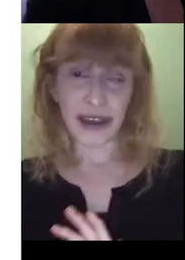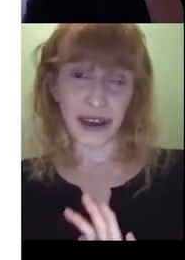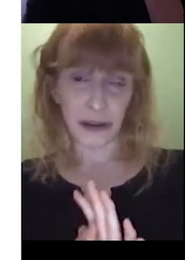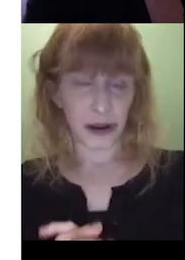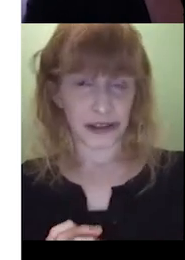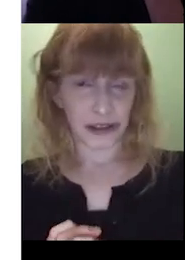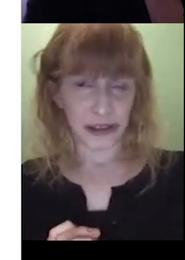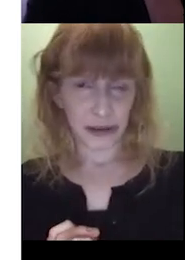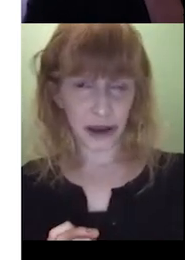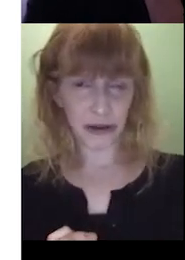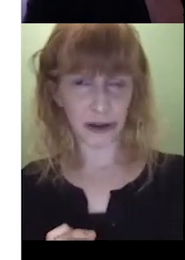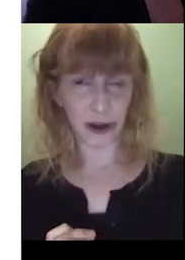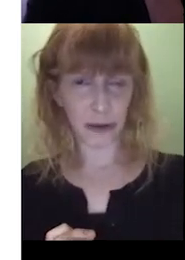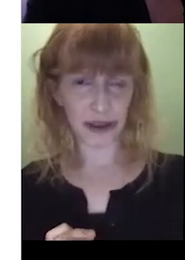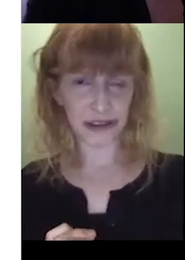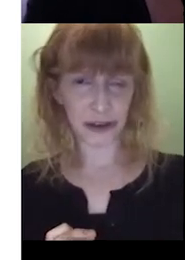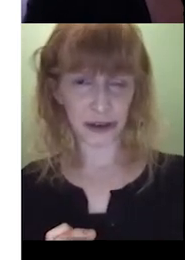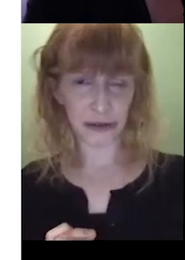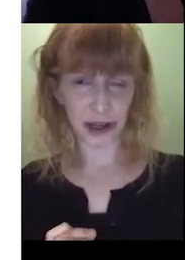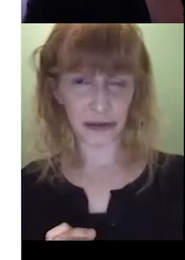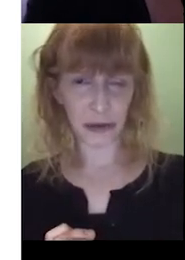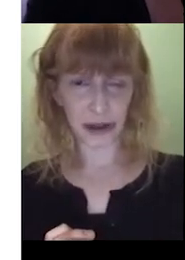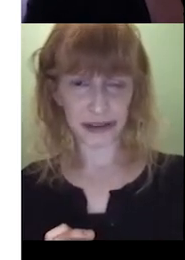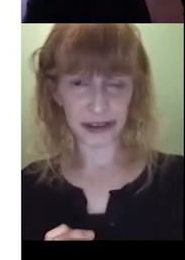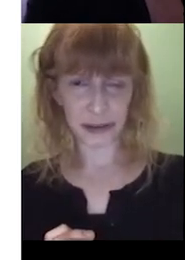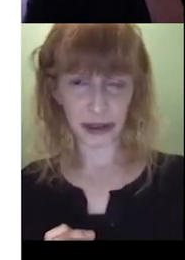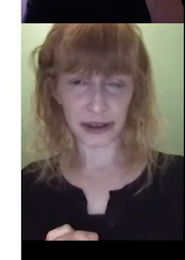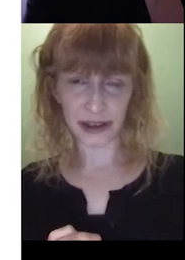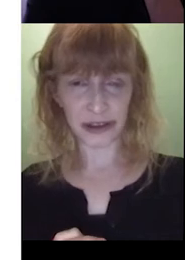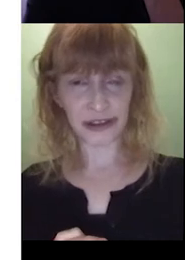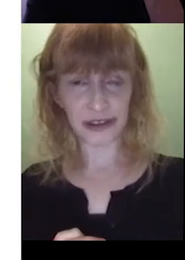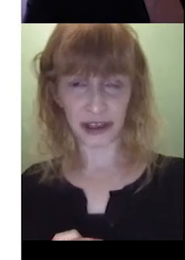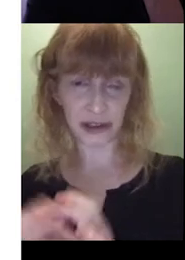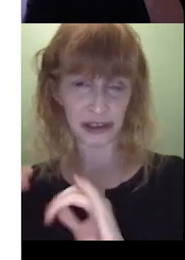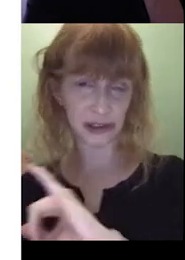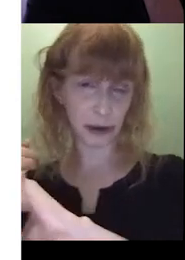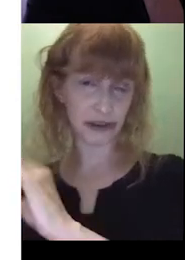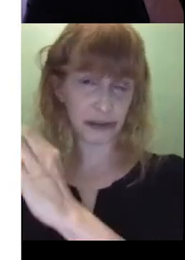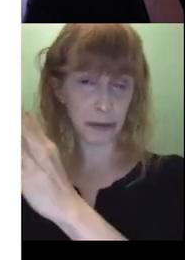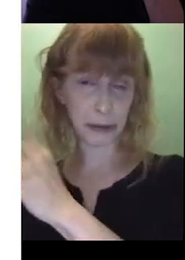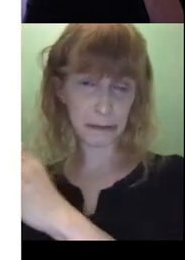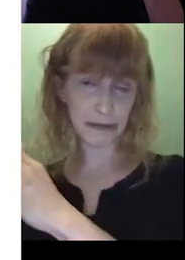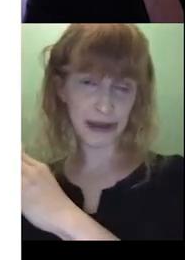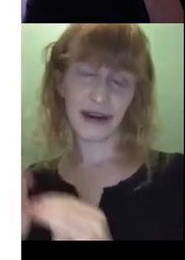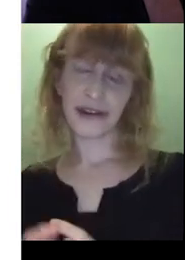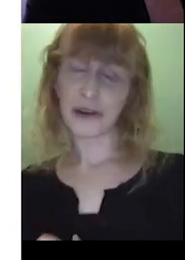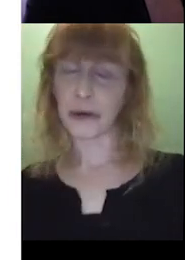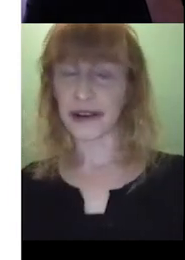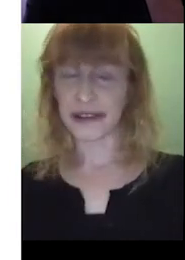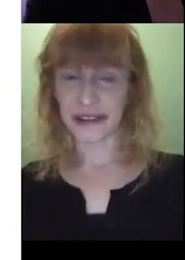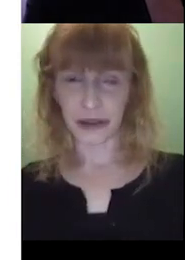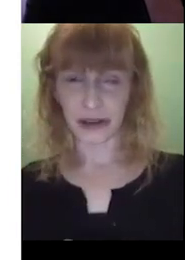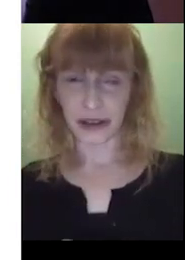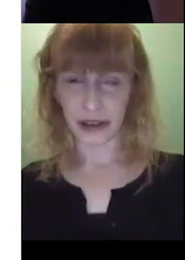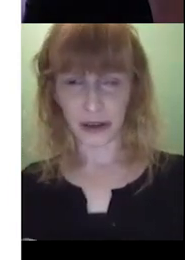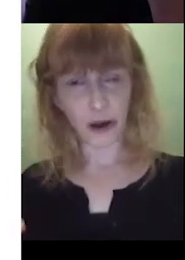But yeah, otherwise, I think for comments on the front cover, we might say something like that. So this is actually Spot's mum. So we